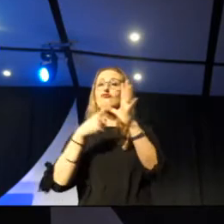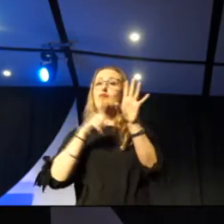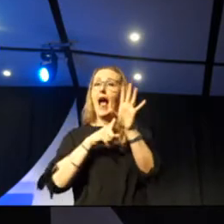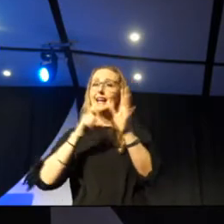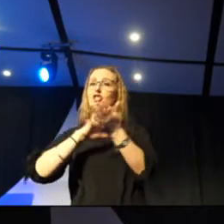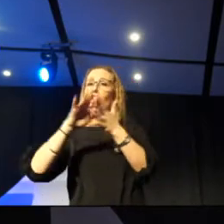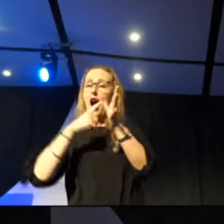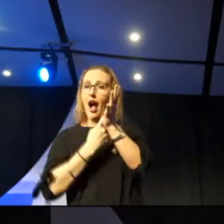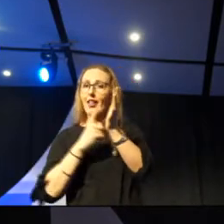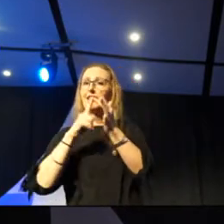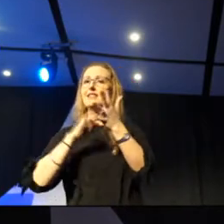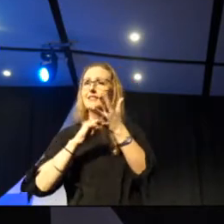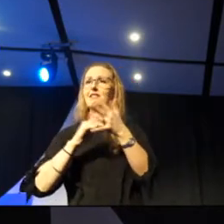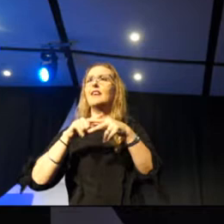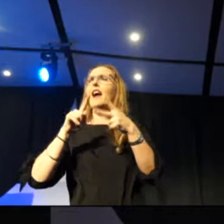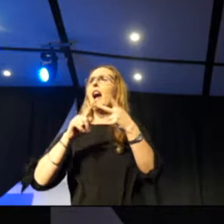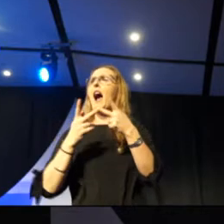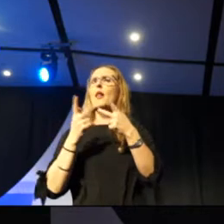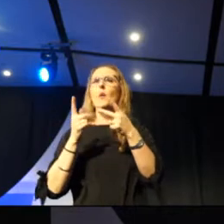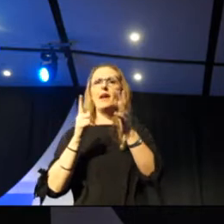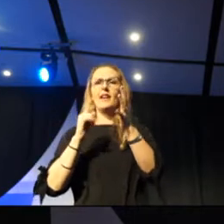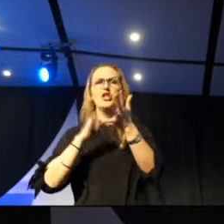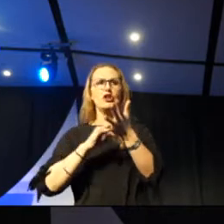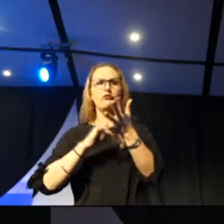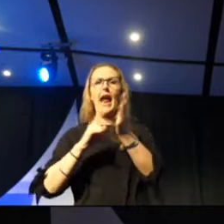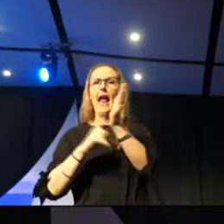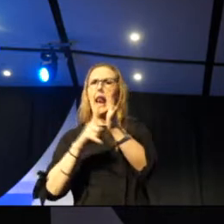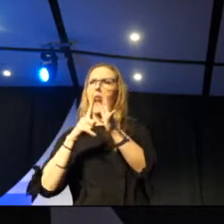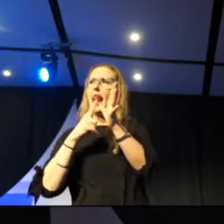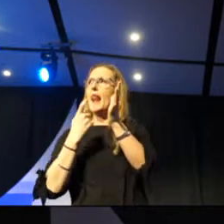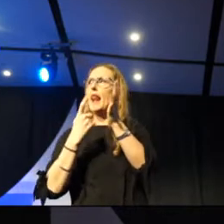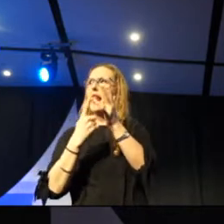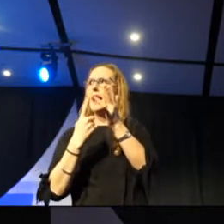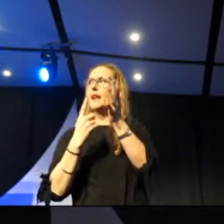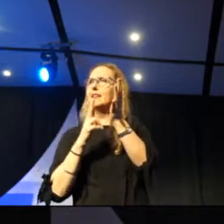Leonard. And I remember you could set your watch by the arrival of two o'clock Tony.